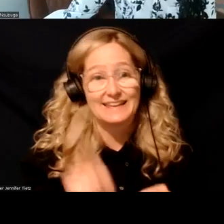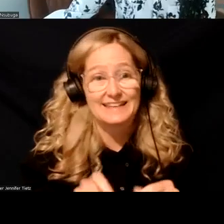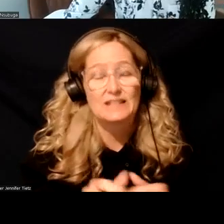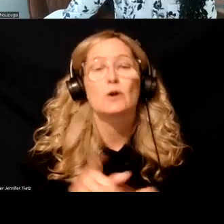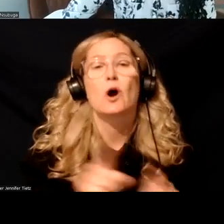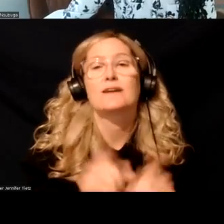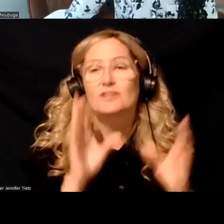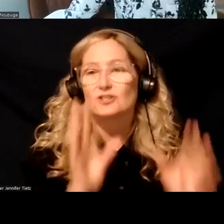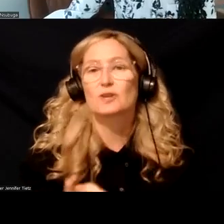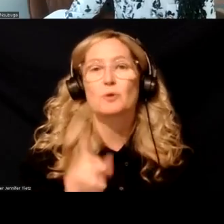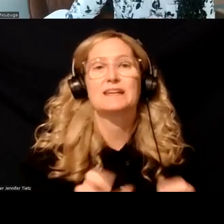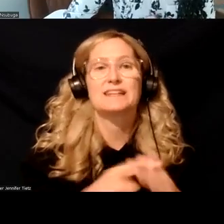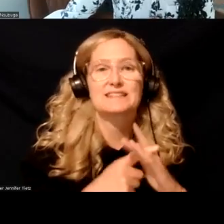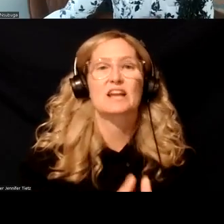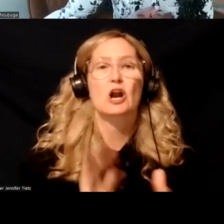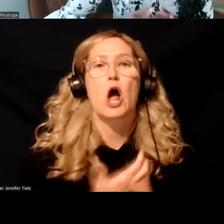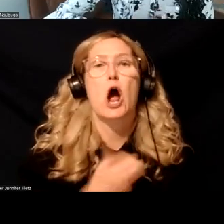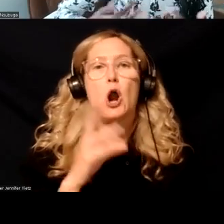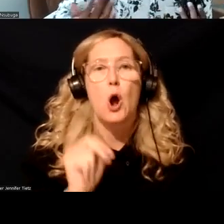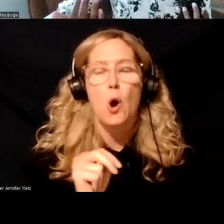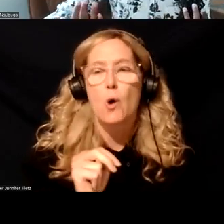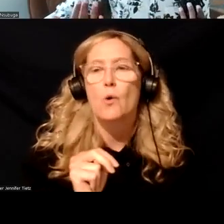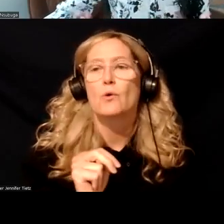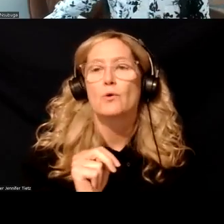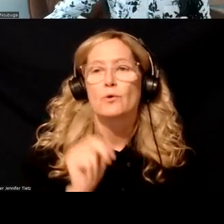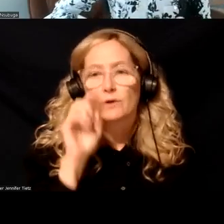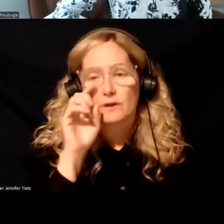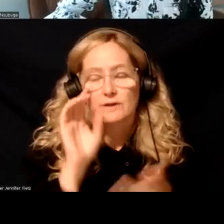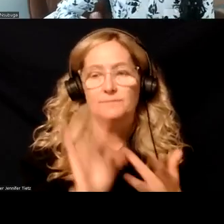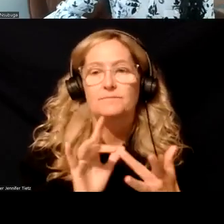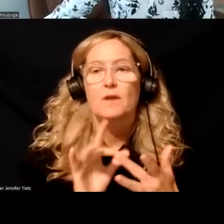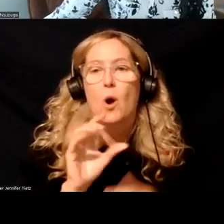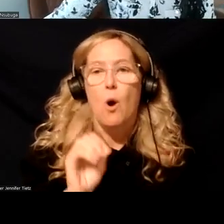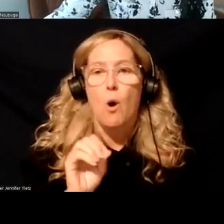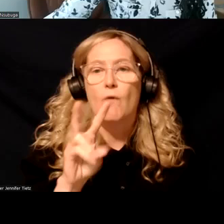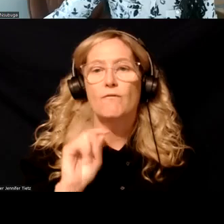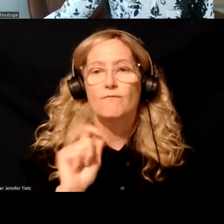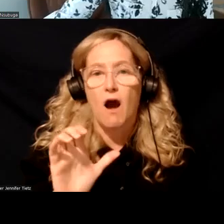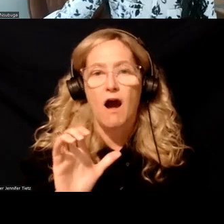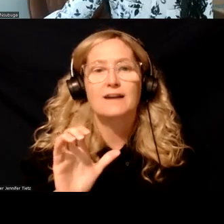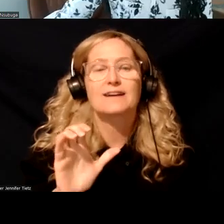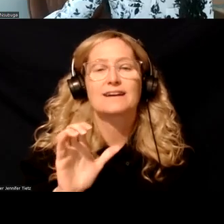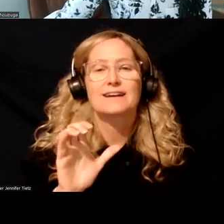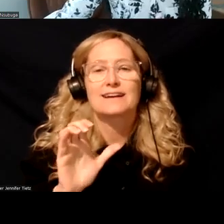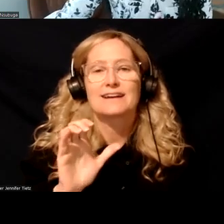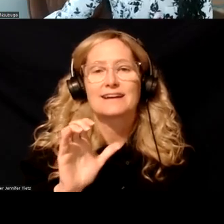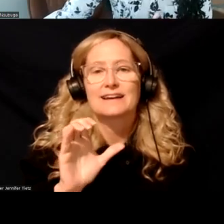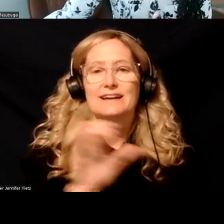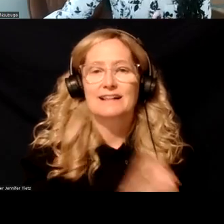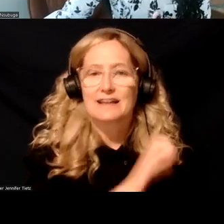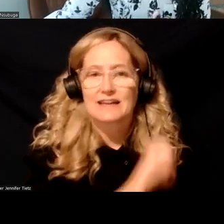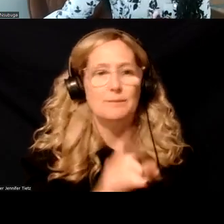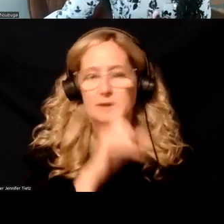determined that we needed to start our own, um, bridging, um, OBAC clinic, um, because we lacked, uh, capacity